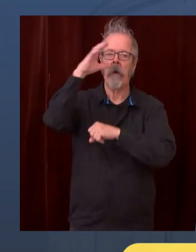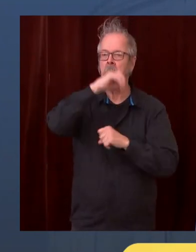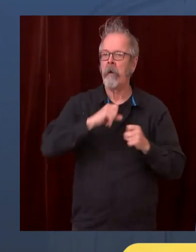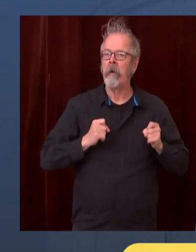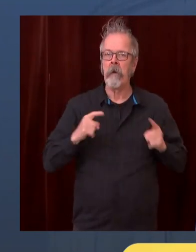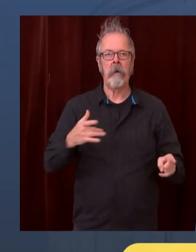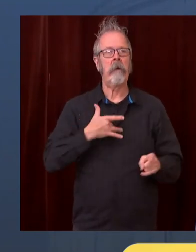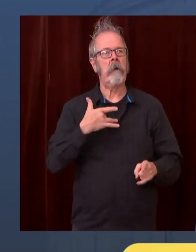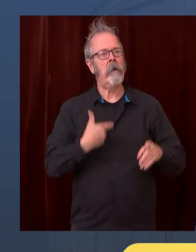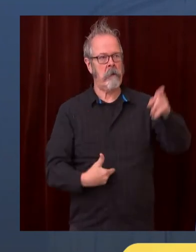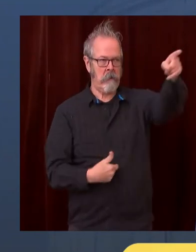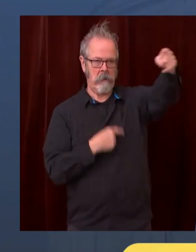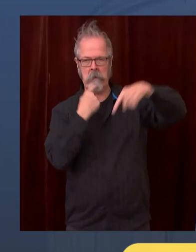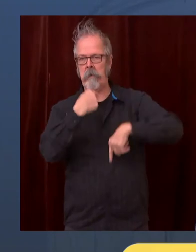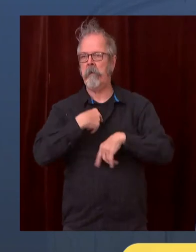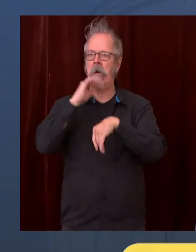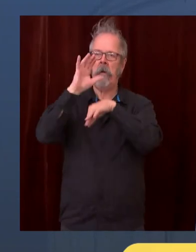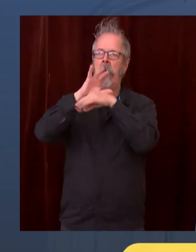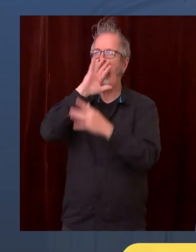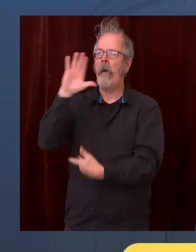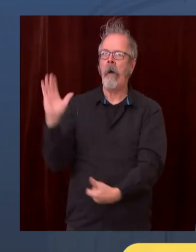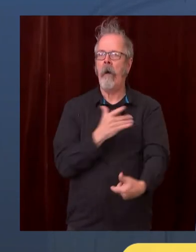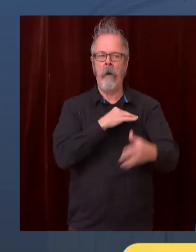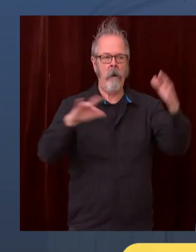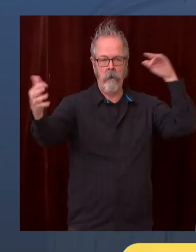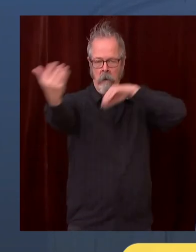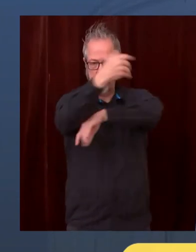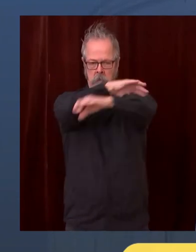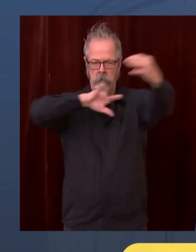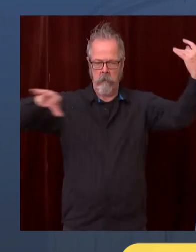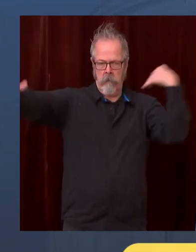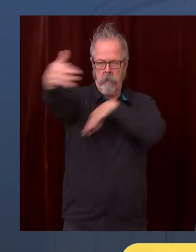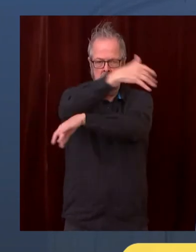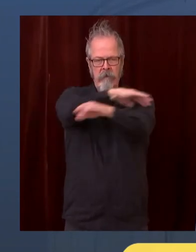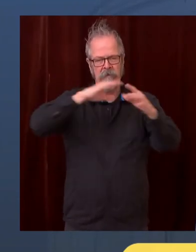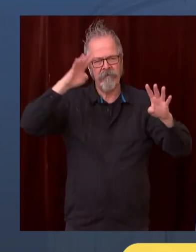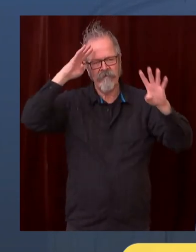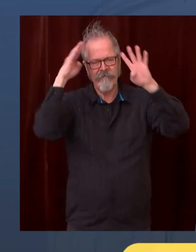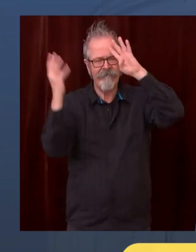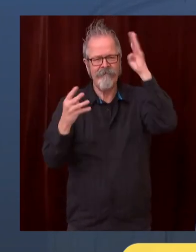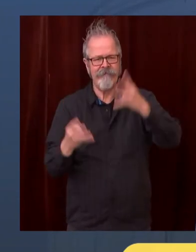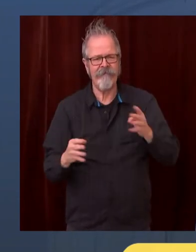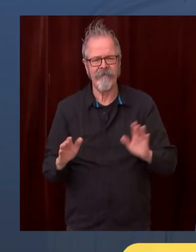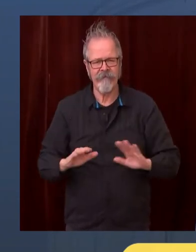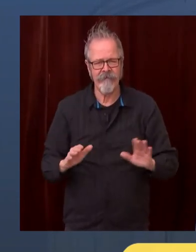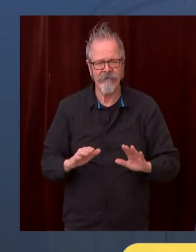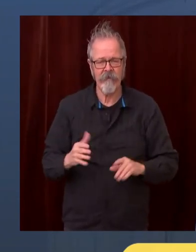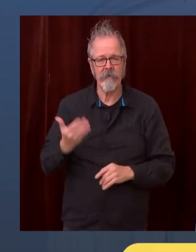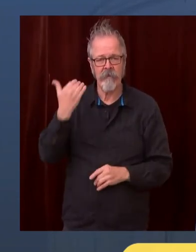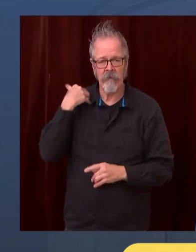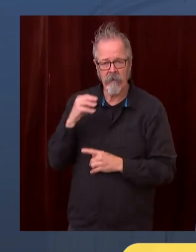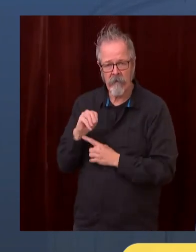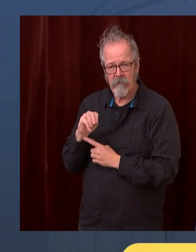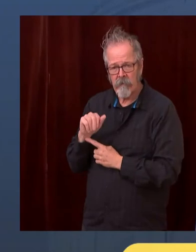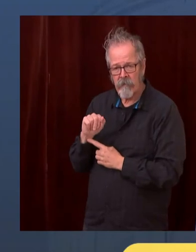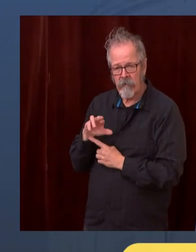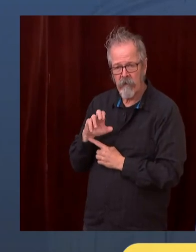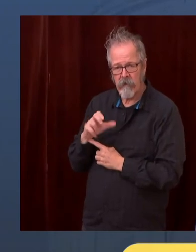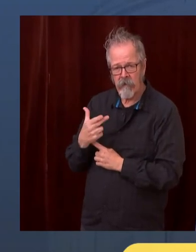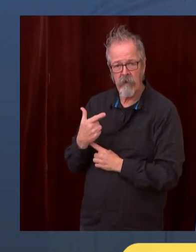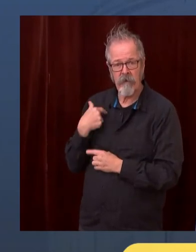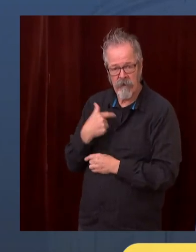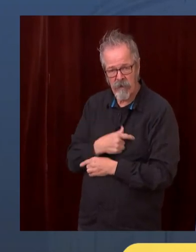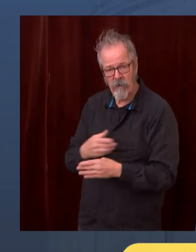March. And that knocked down the infection rate. So please don't tell me that this doesn't work.